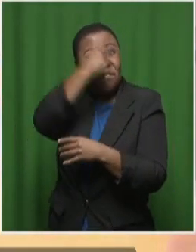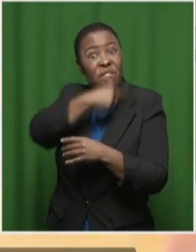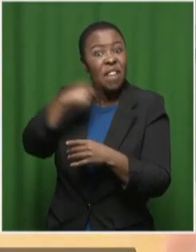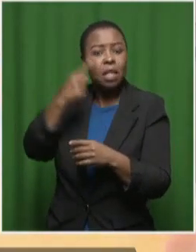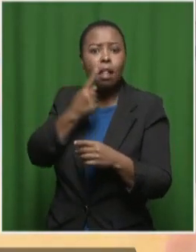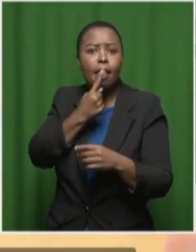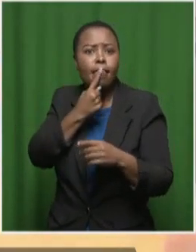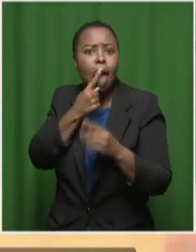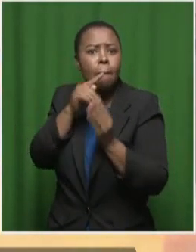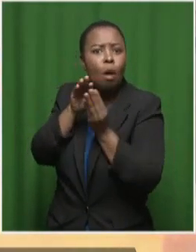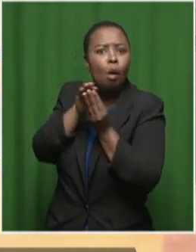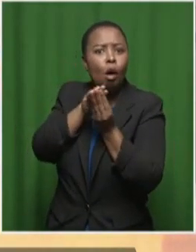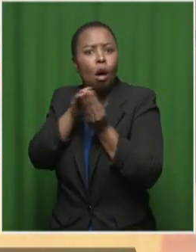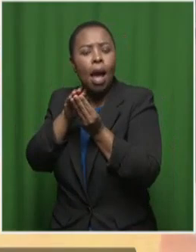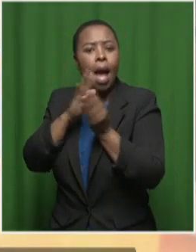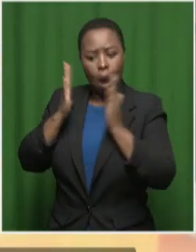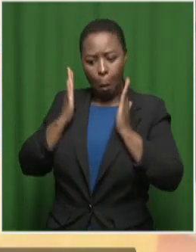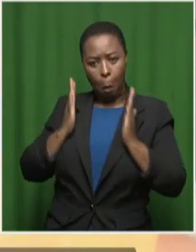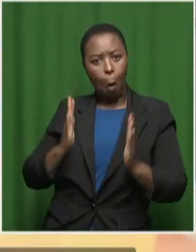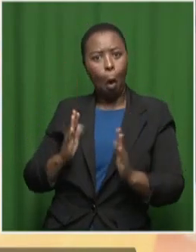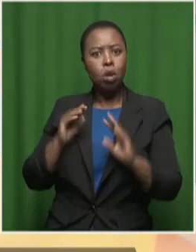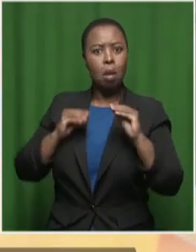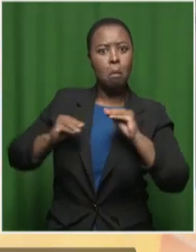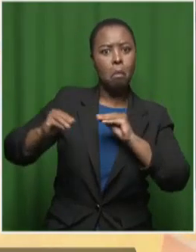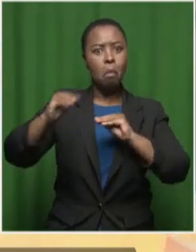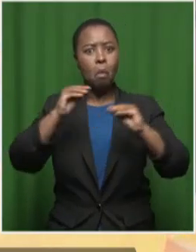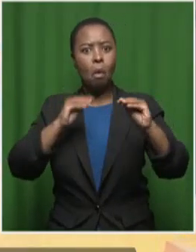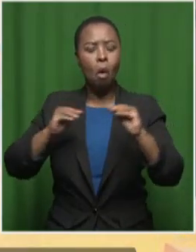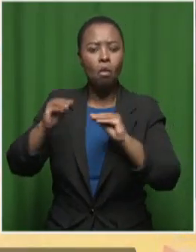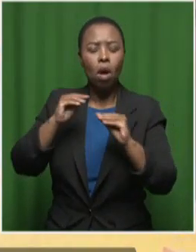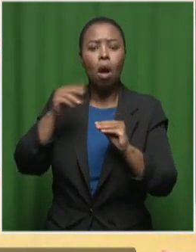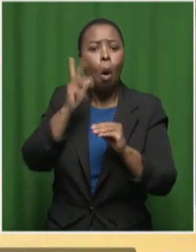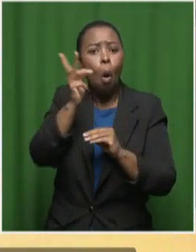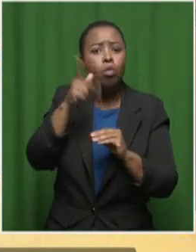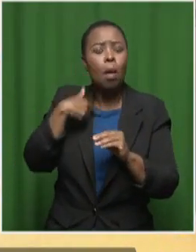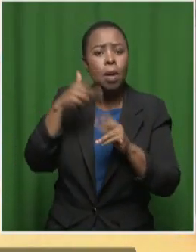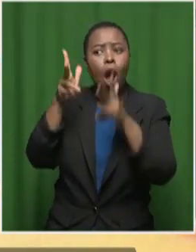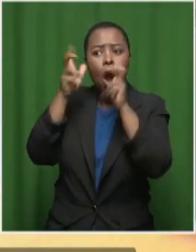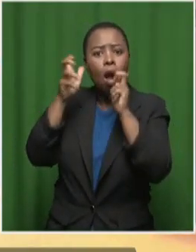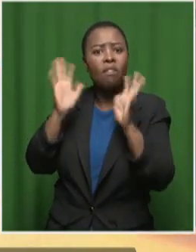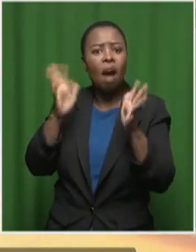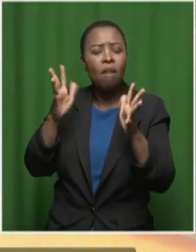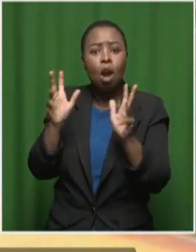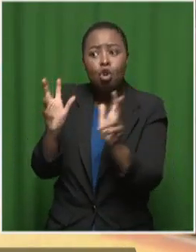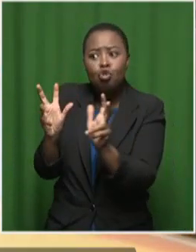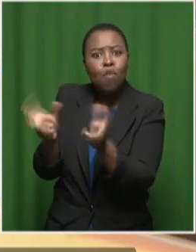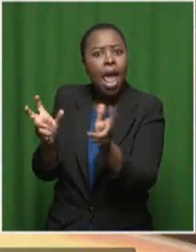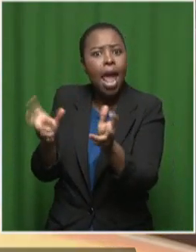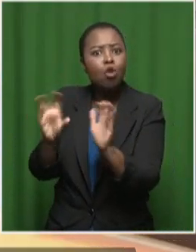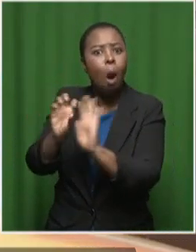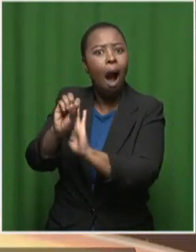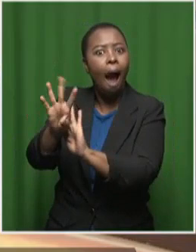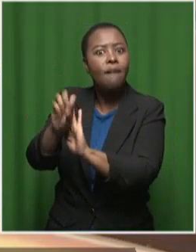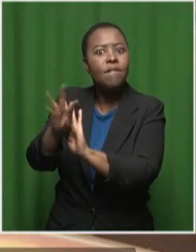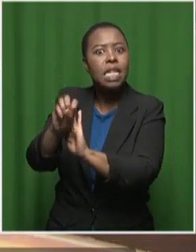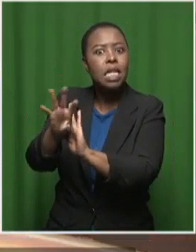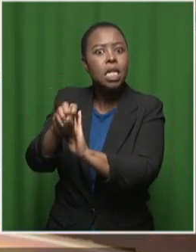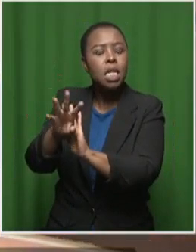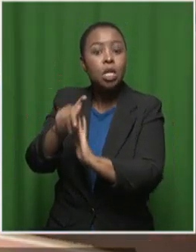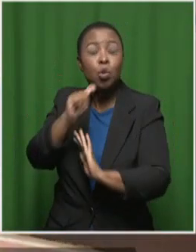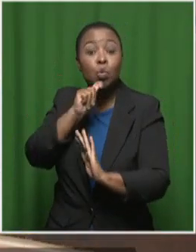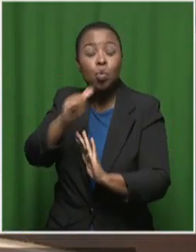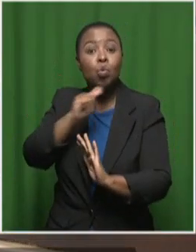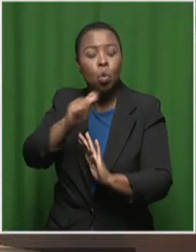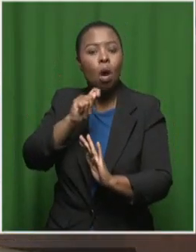the lip movement and body movement and everything else. And I also heard a radio advert that is completely